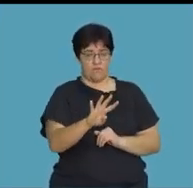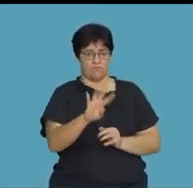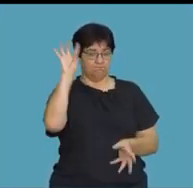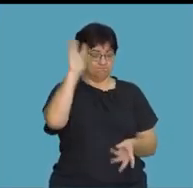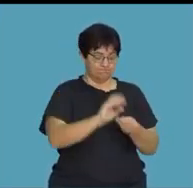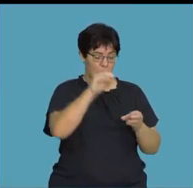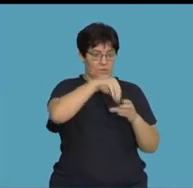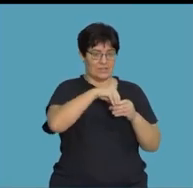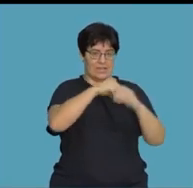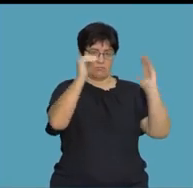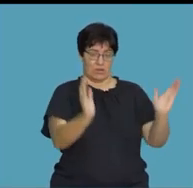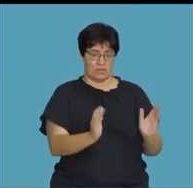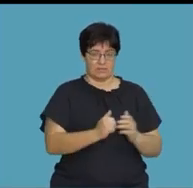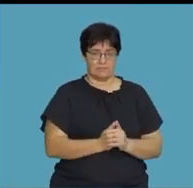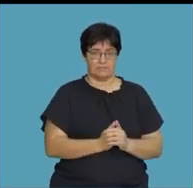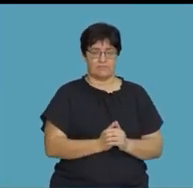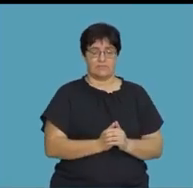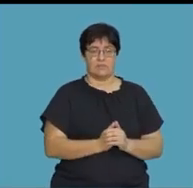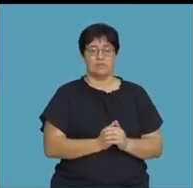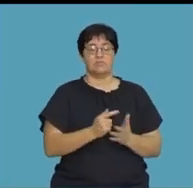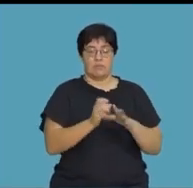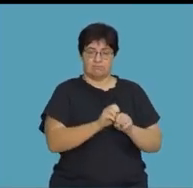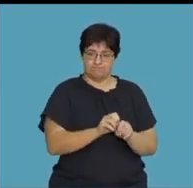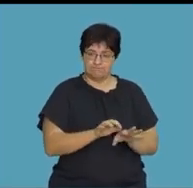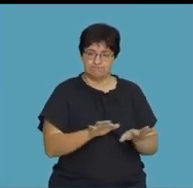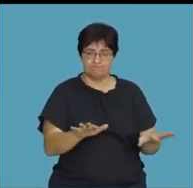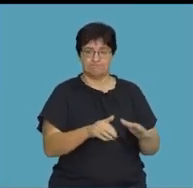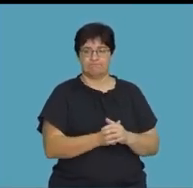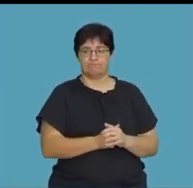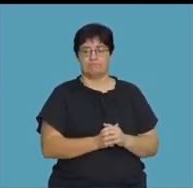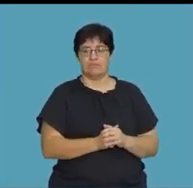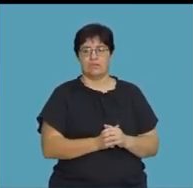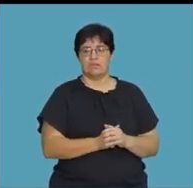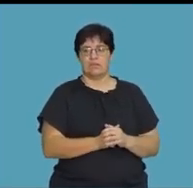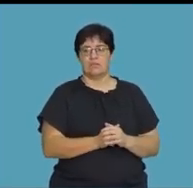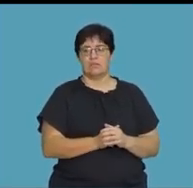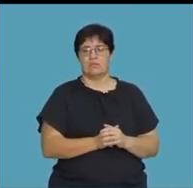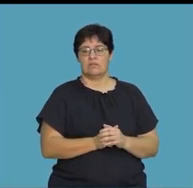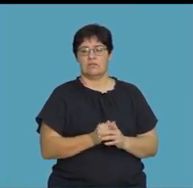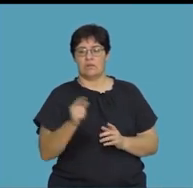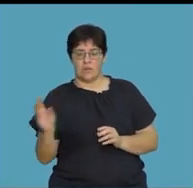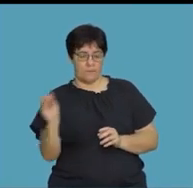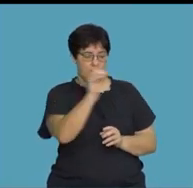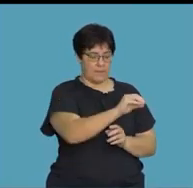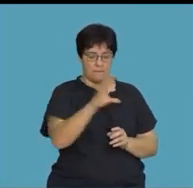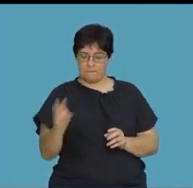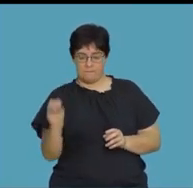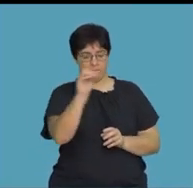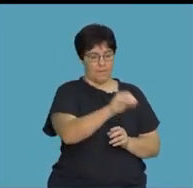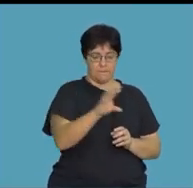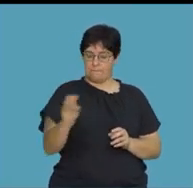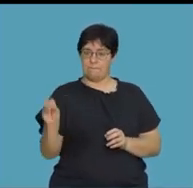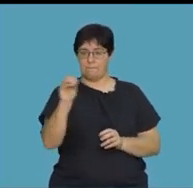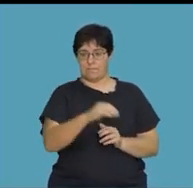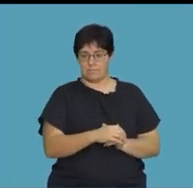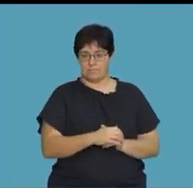over 4 to everything that is inside the bracket. So I will distribute this. Let me quickly use a different color. I will